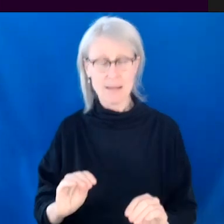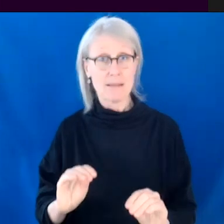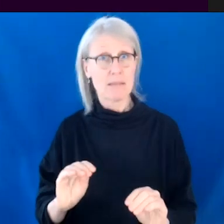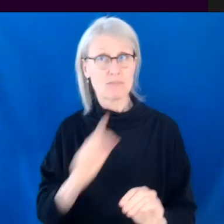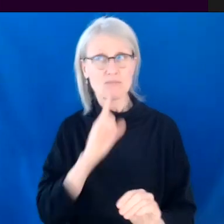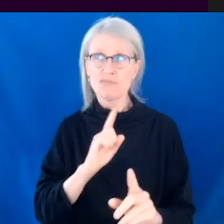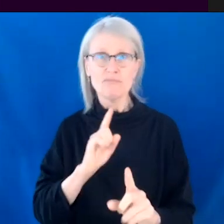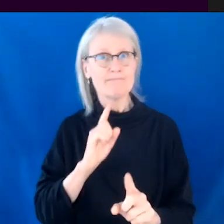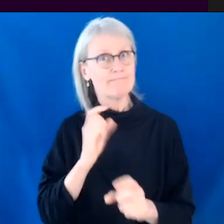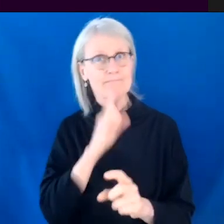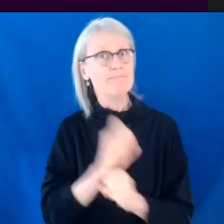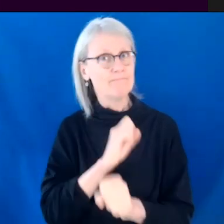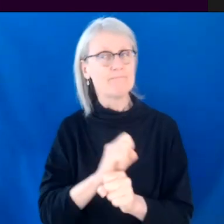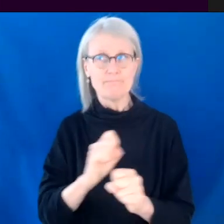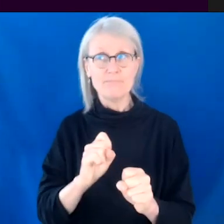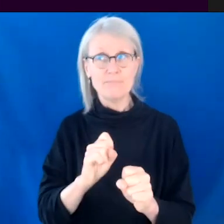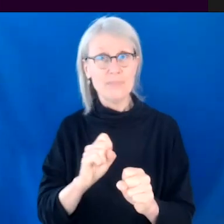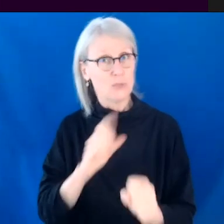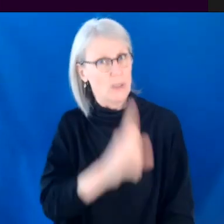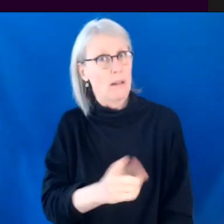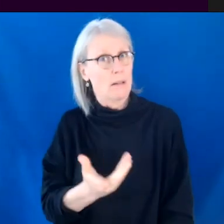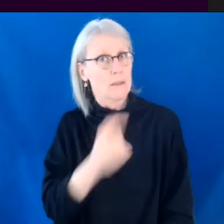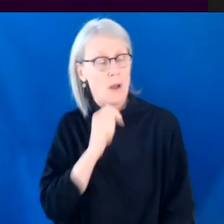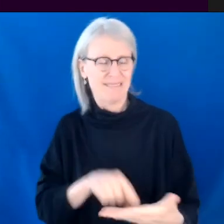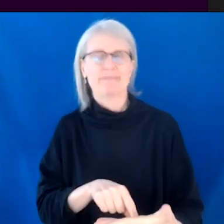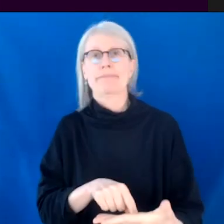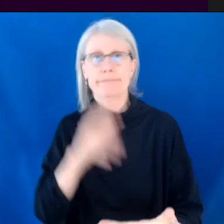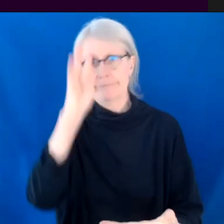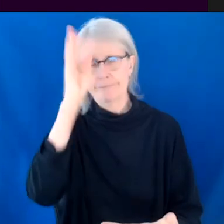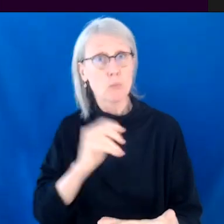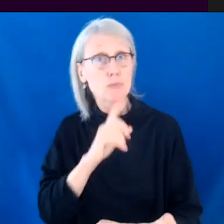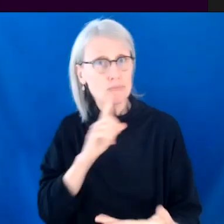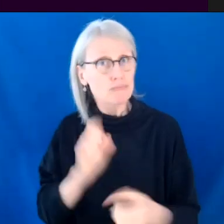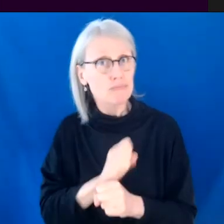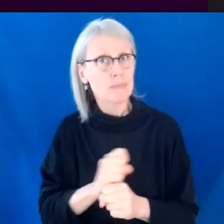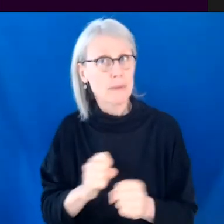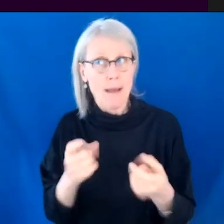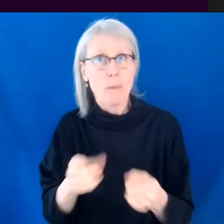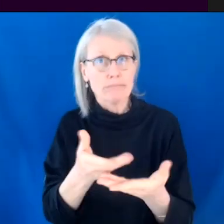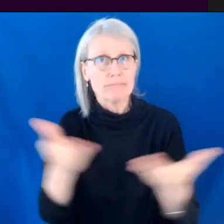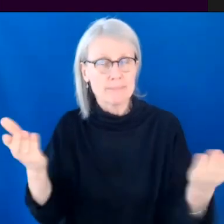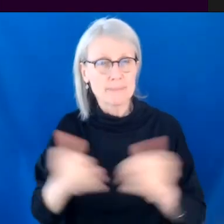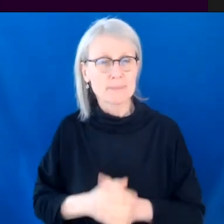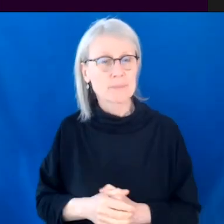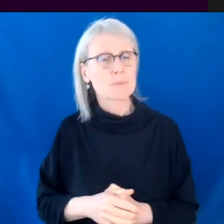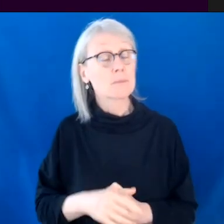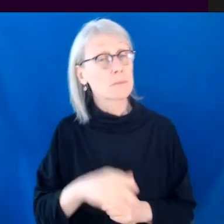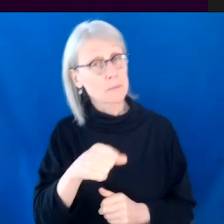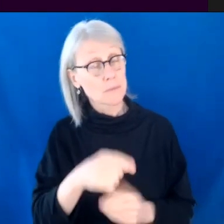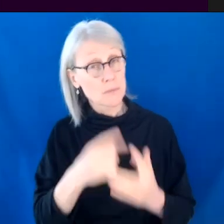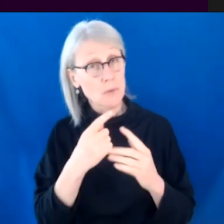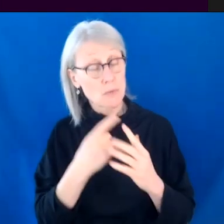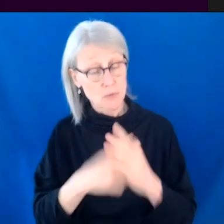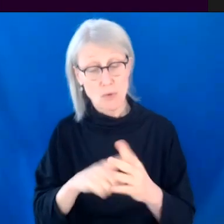uh, emotionally resonant. So you have been writing from the time you started on private eyes,